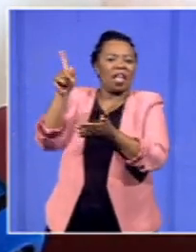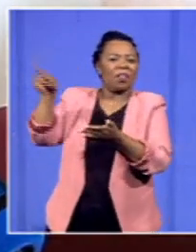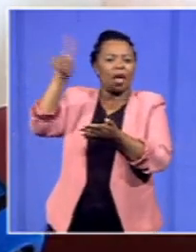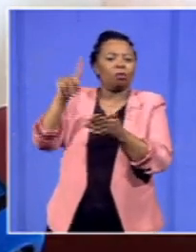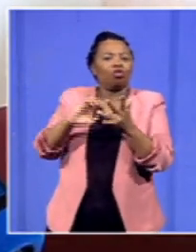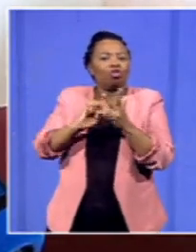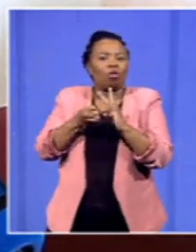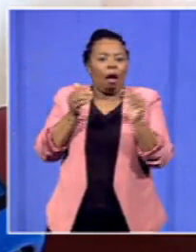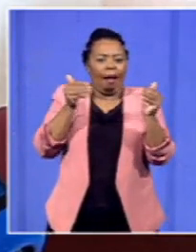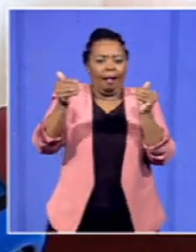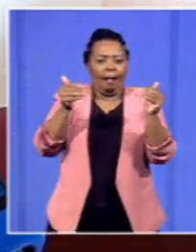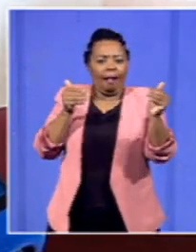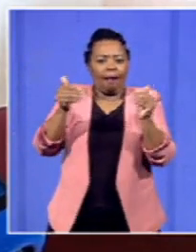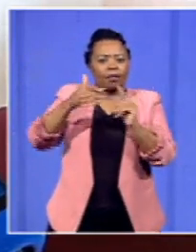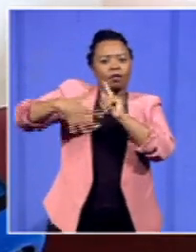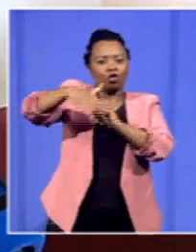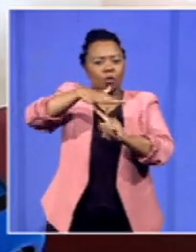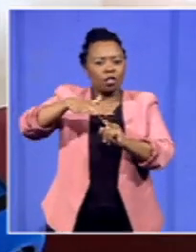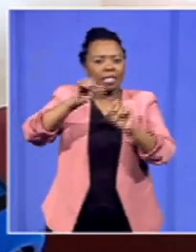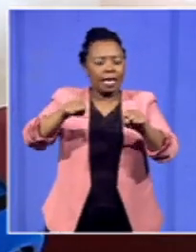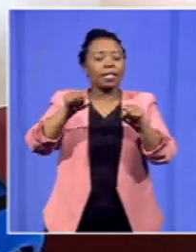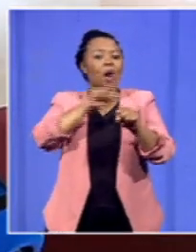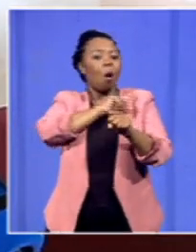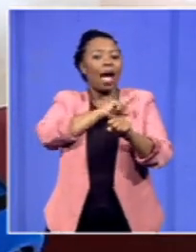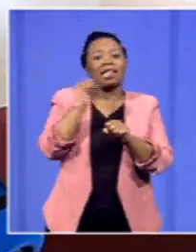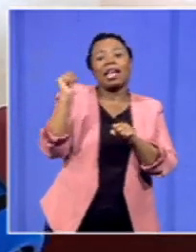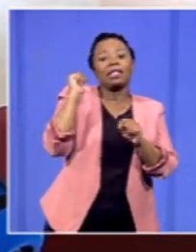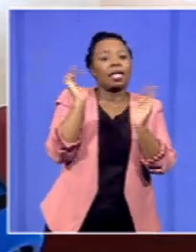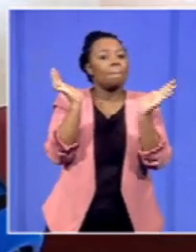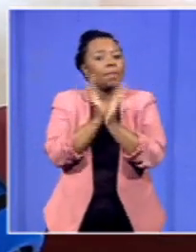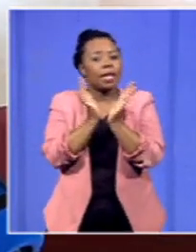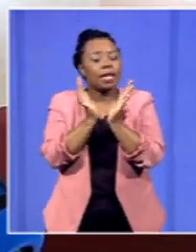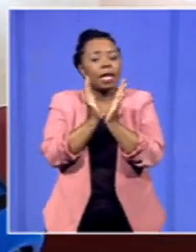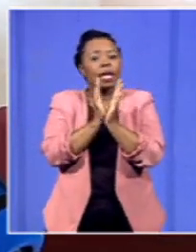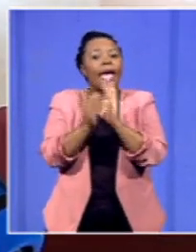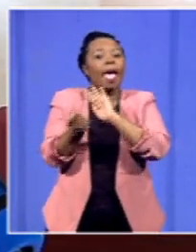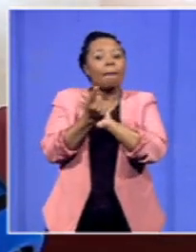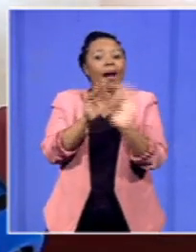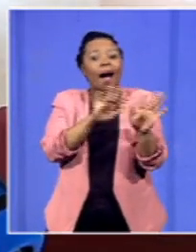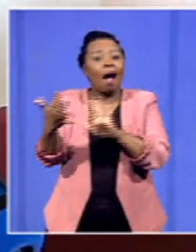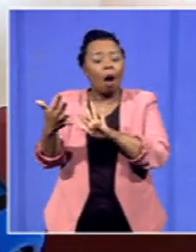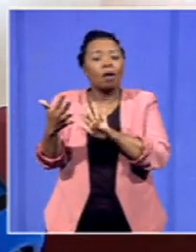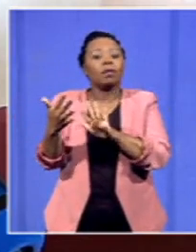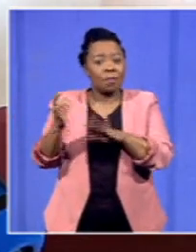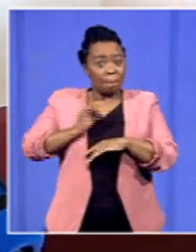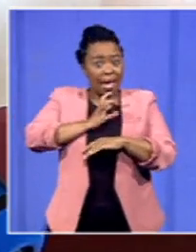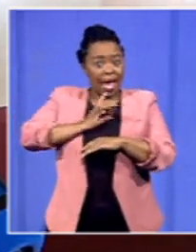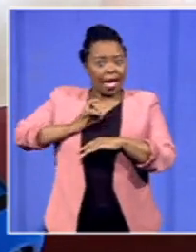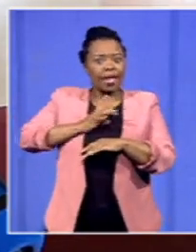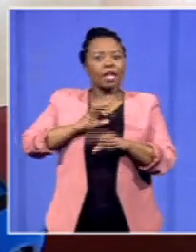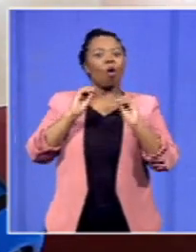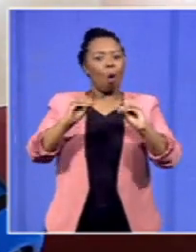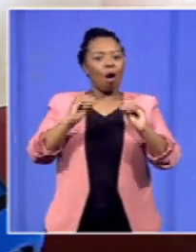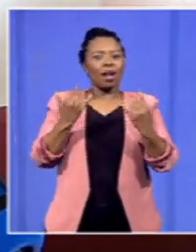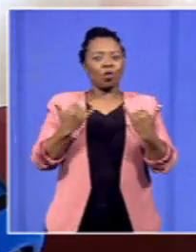manage the situation because we can say that the meeting of yesterday was informed by the fact that there was panic about today's briefing